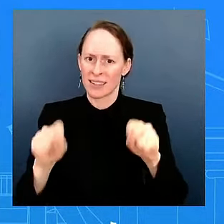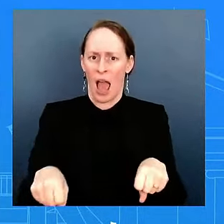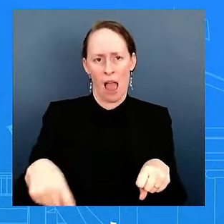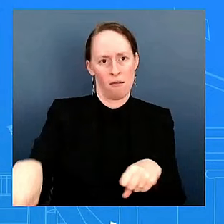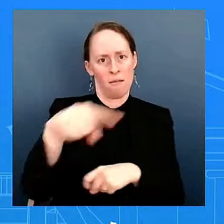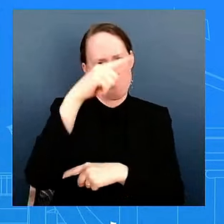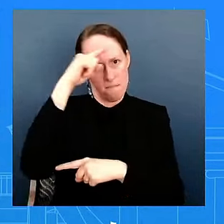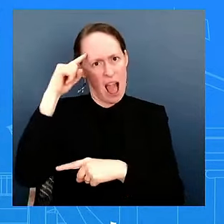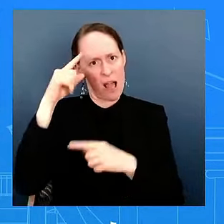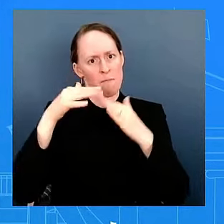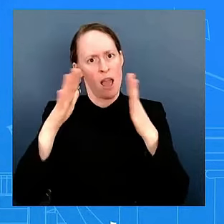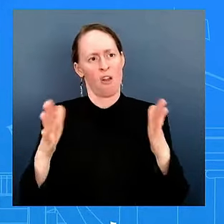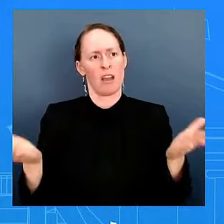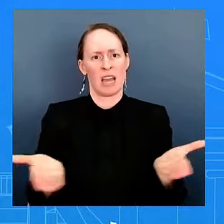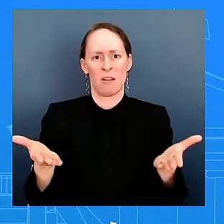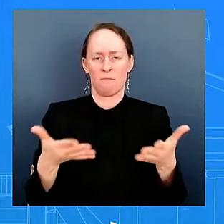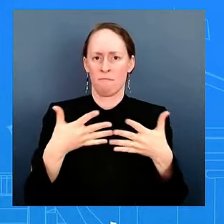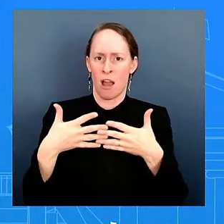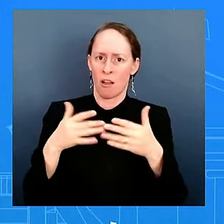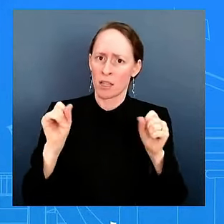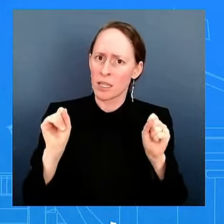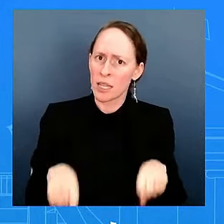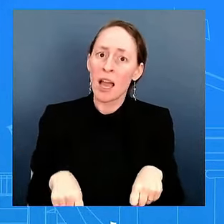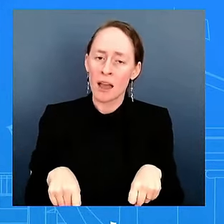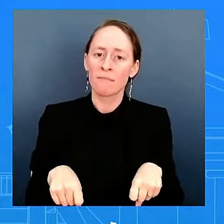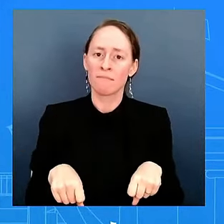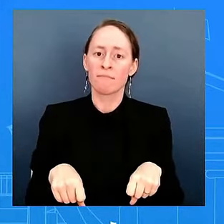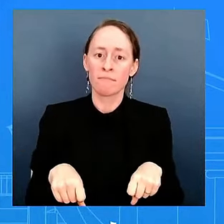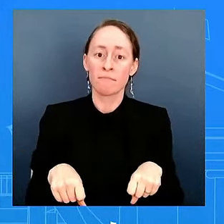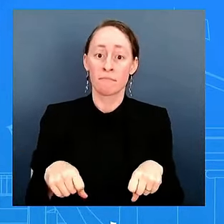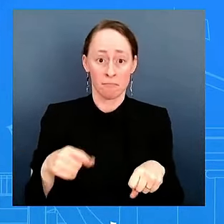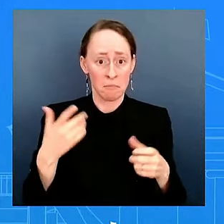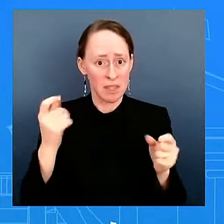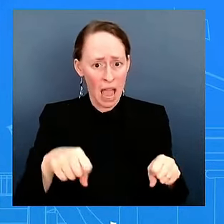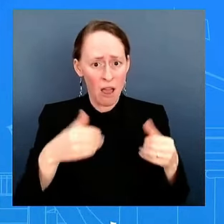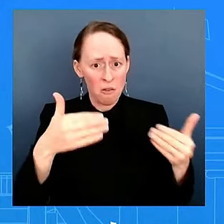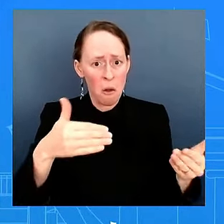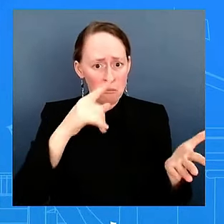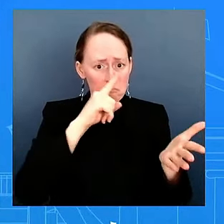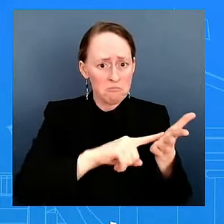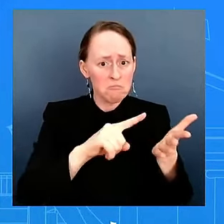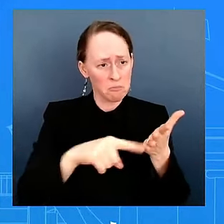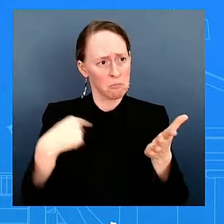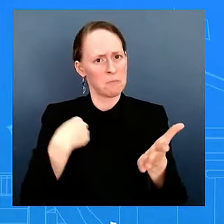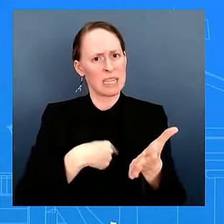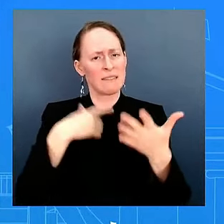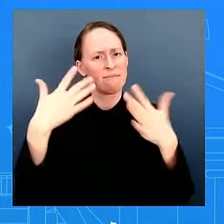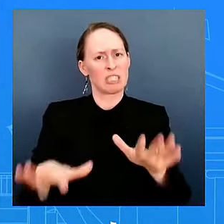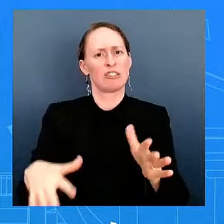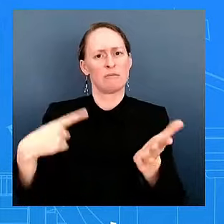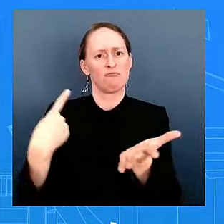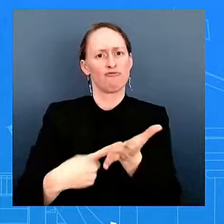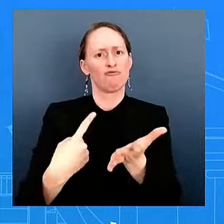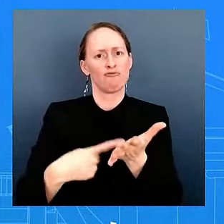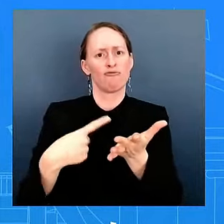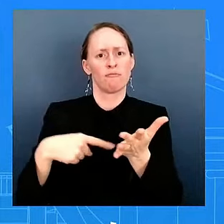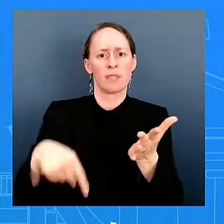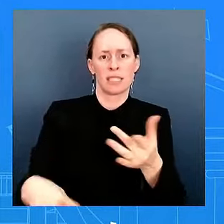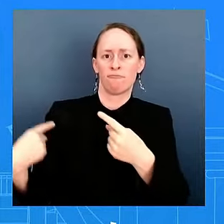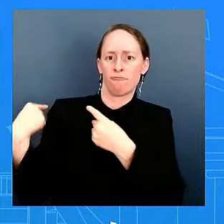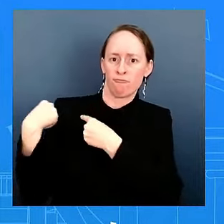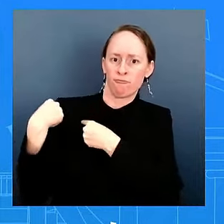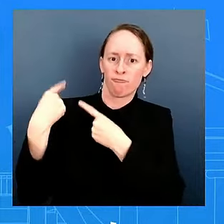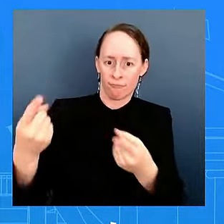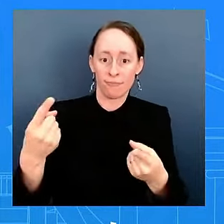throughout the three and a half years of his administration. As I talk about these different pieces of legislation